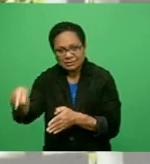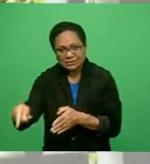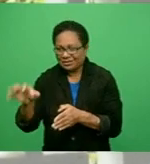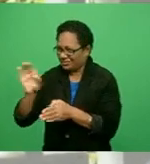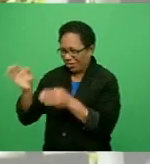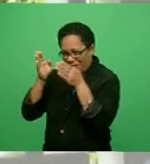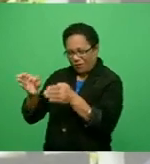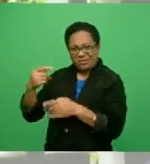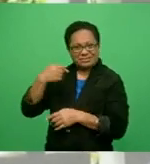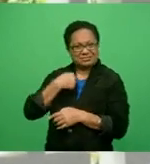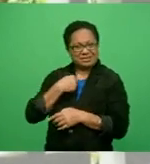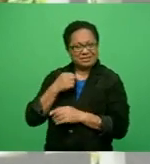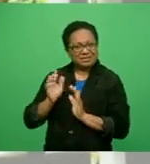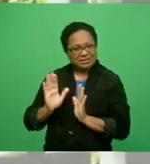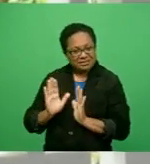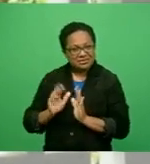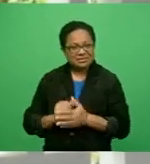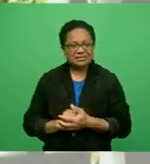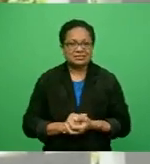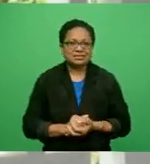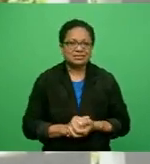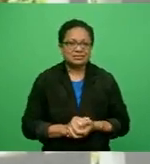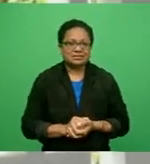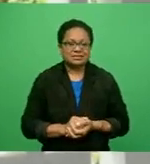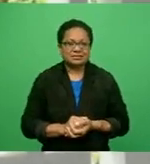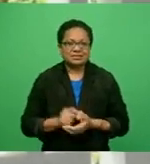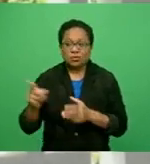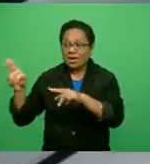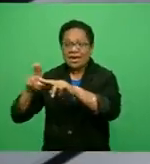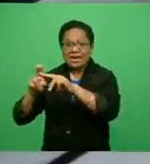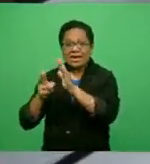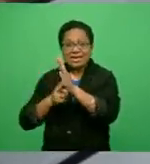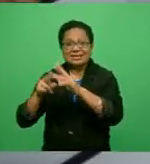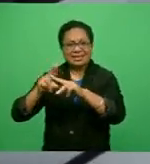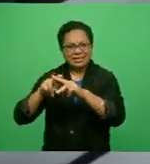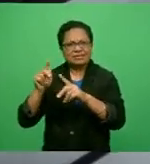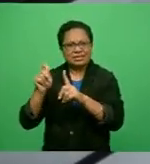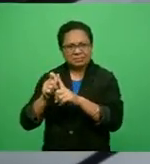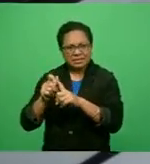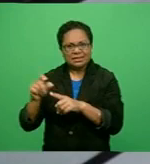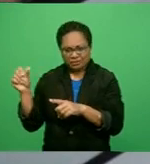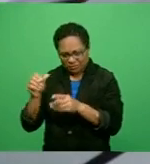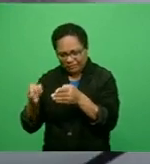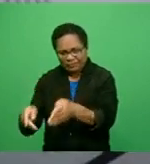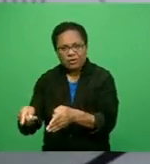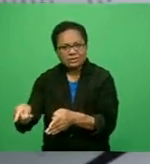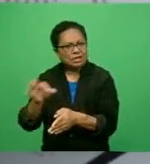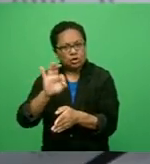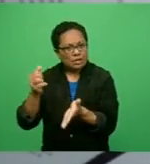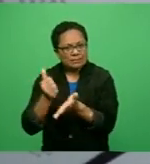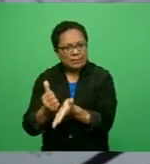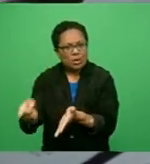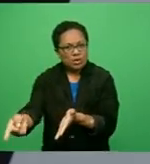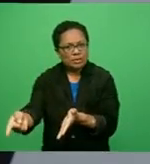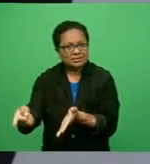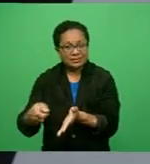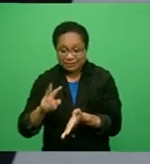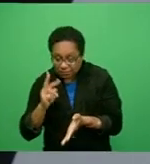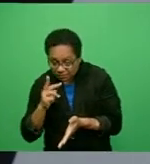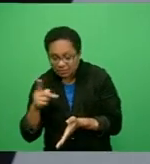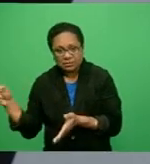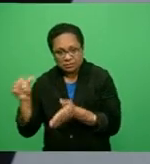and seems to be supported by the National Federation Party. Khan denies that his dossier is designed to have Professor